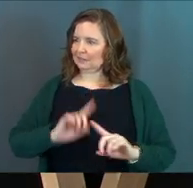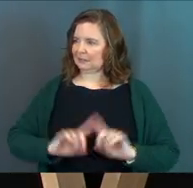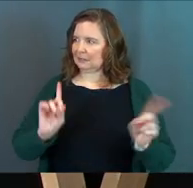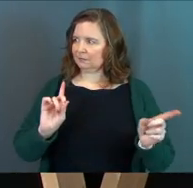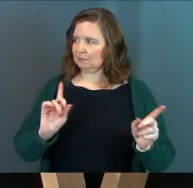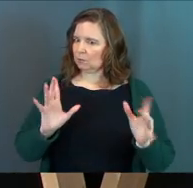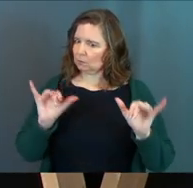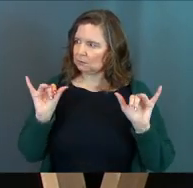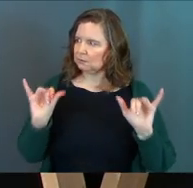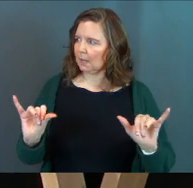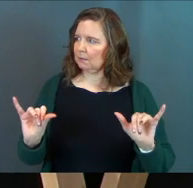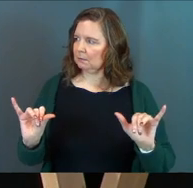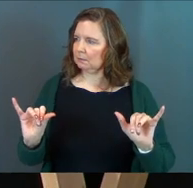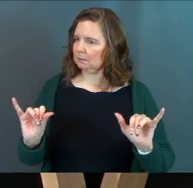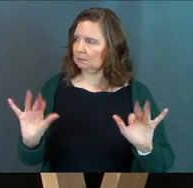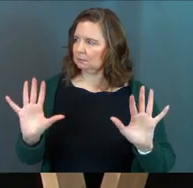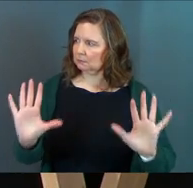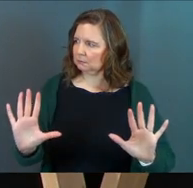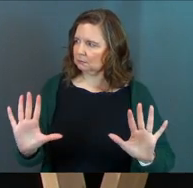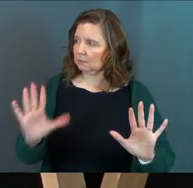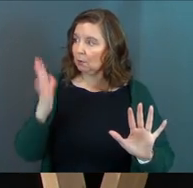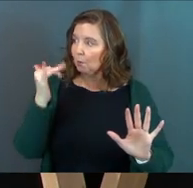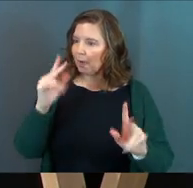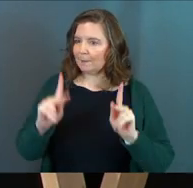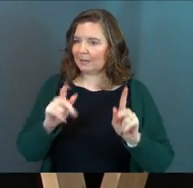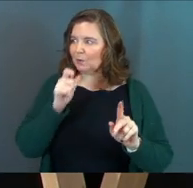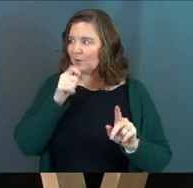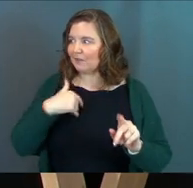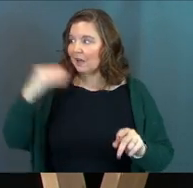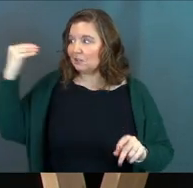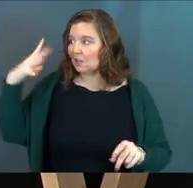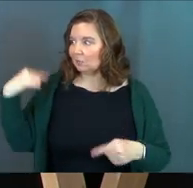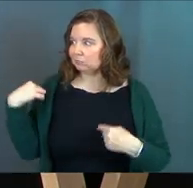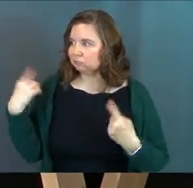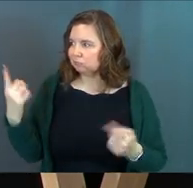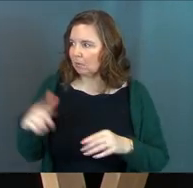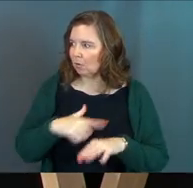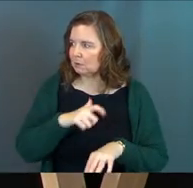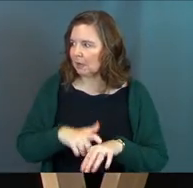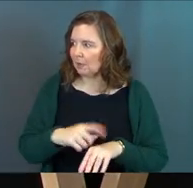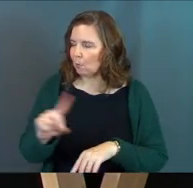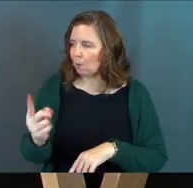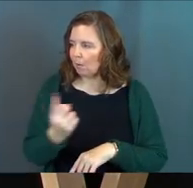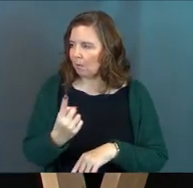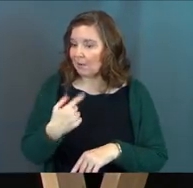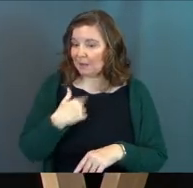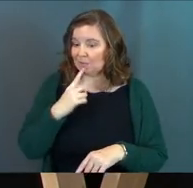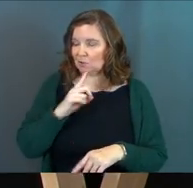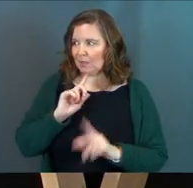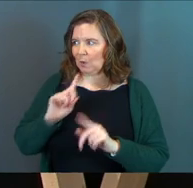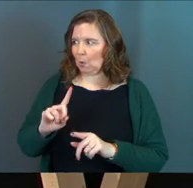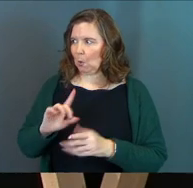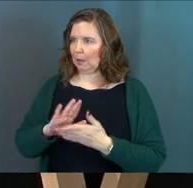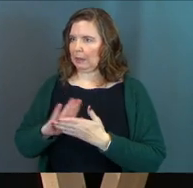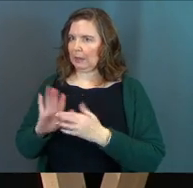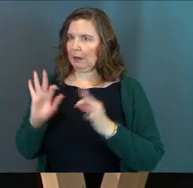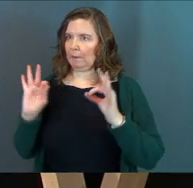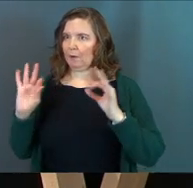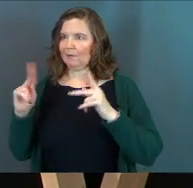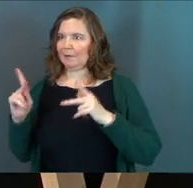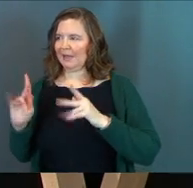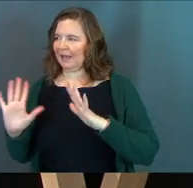this place to ever change. He's like, because there's some people who haven't had a shower in a while and I'm not sure they'd go to Grace Fellowship.